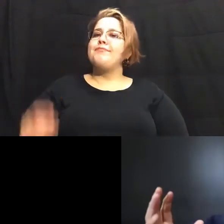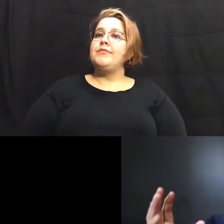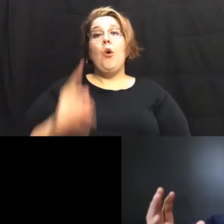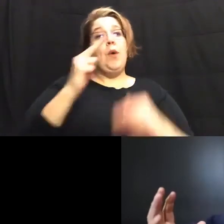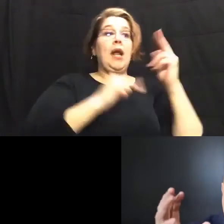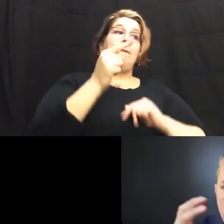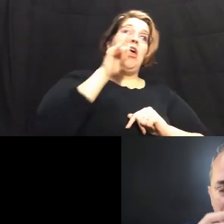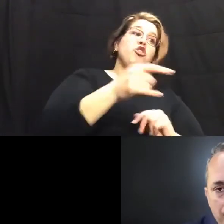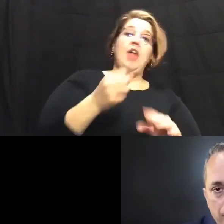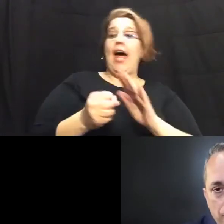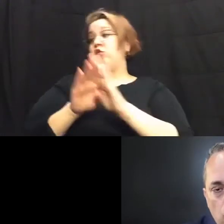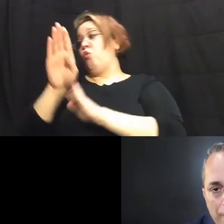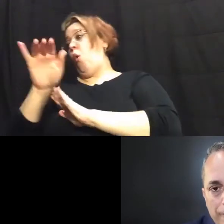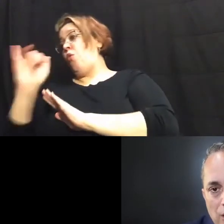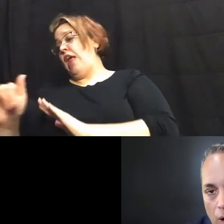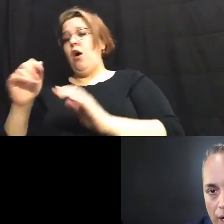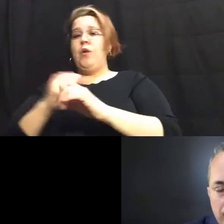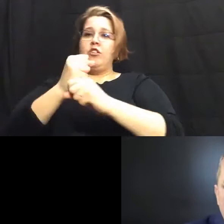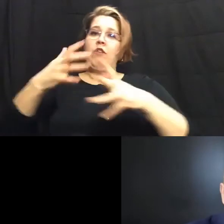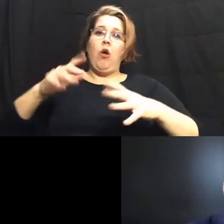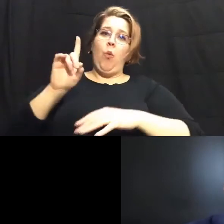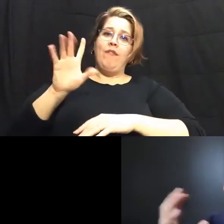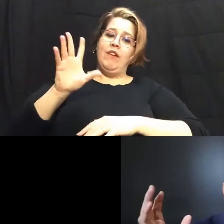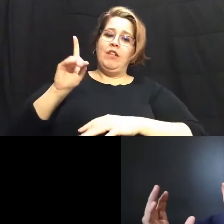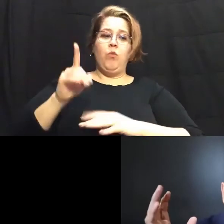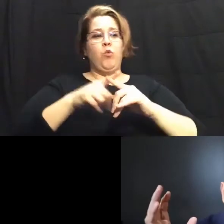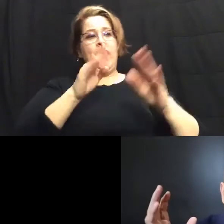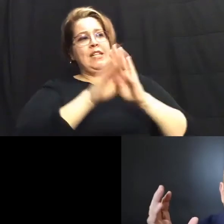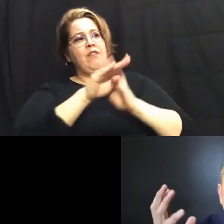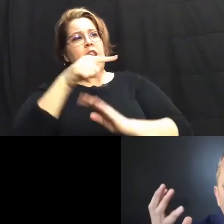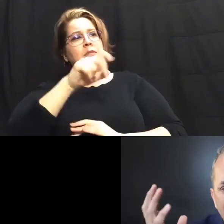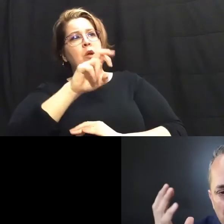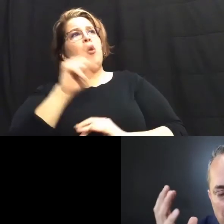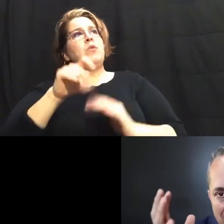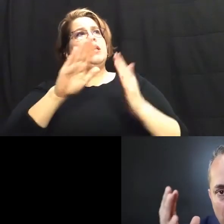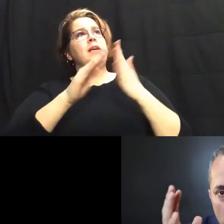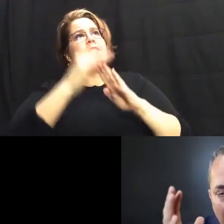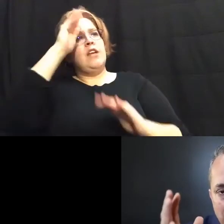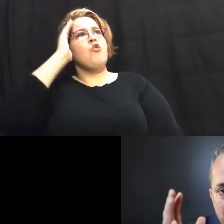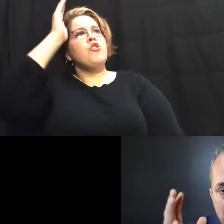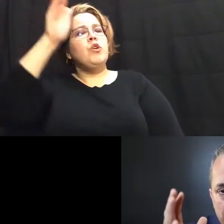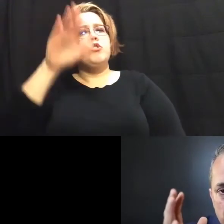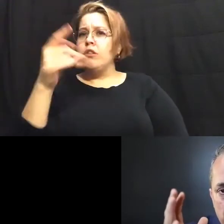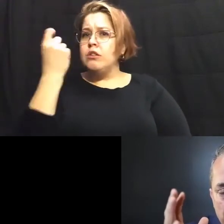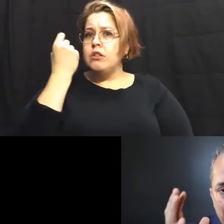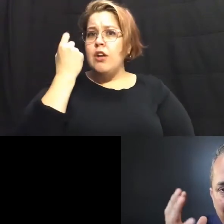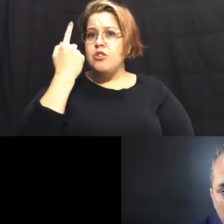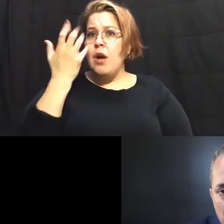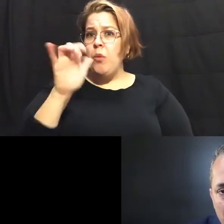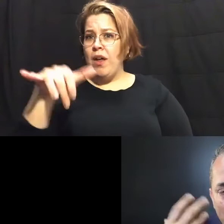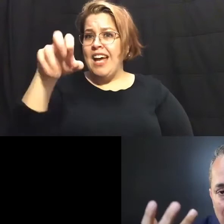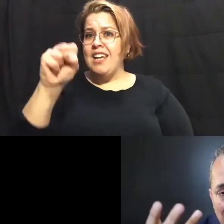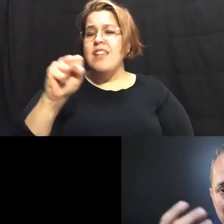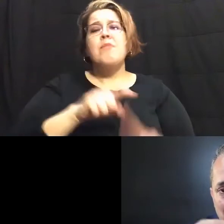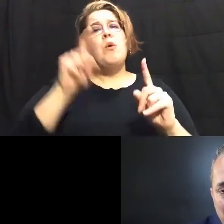we got to build 151 and this city needs to be the city of the future understand we want the city of the future but we got to